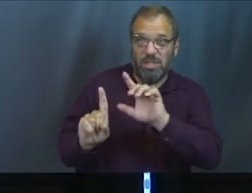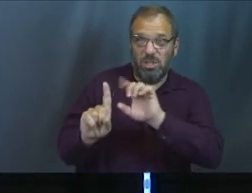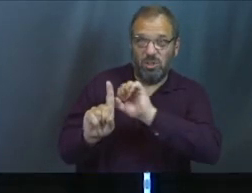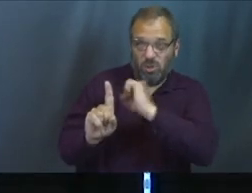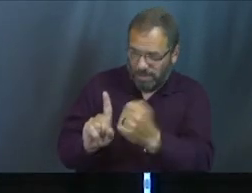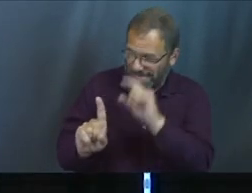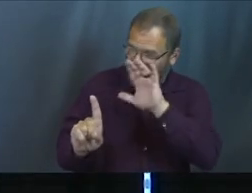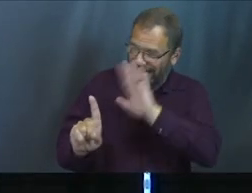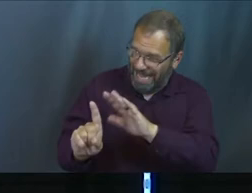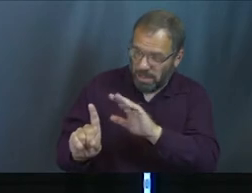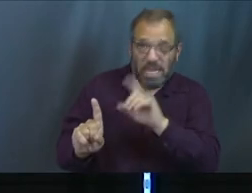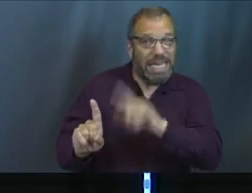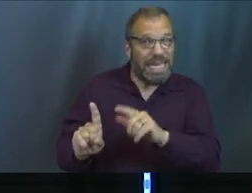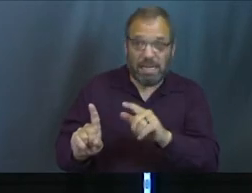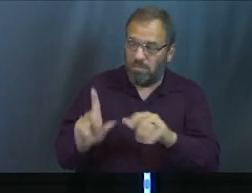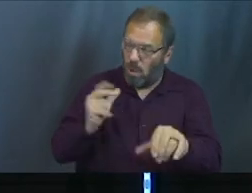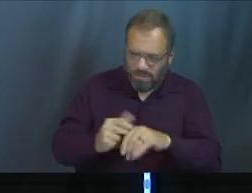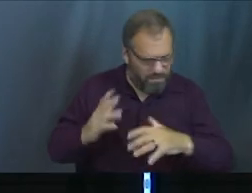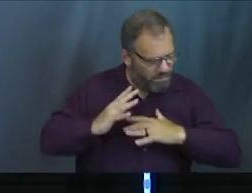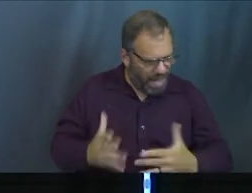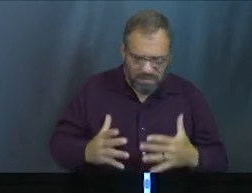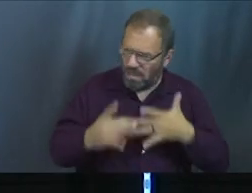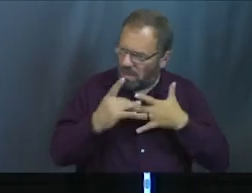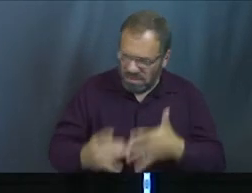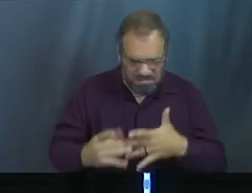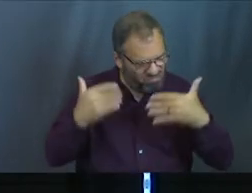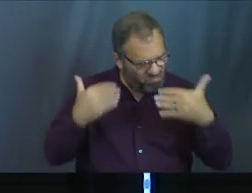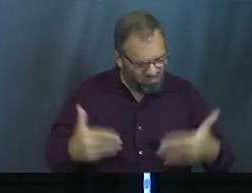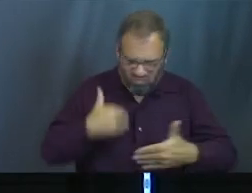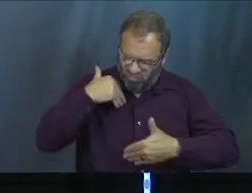circumstance. Joseph just jumps in. He's like, yeah, sure, I'll lead.